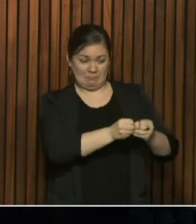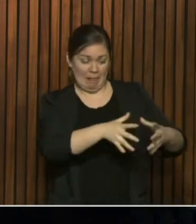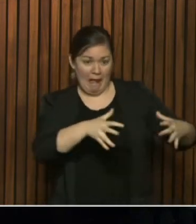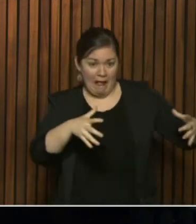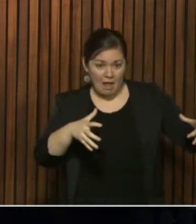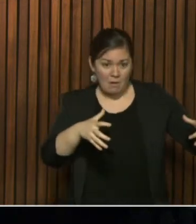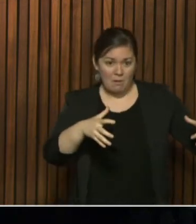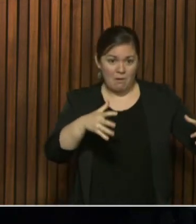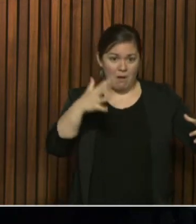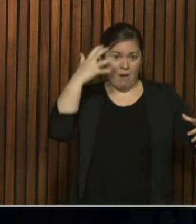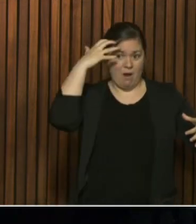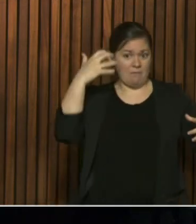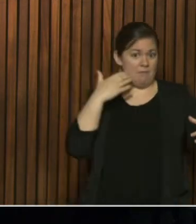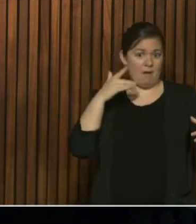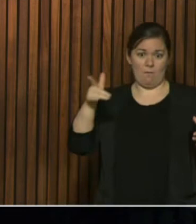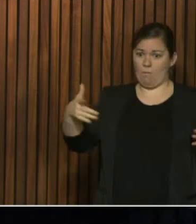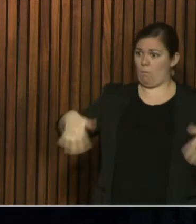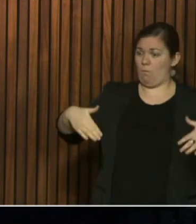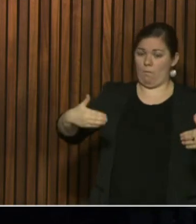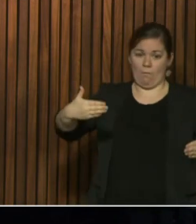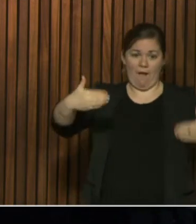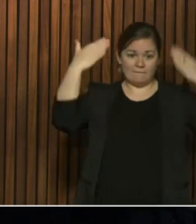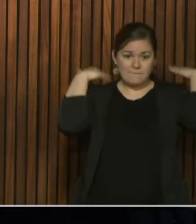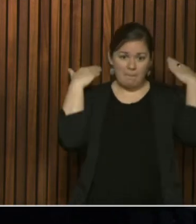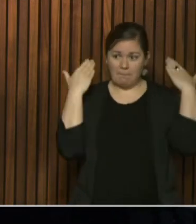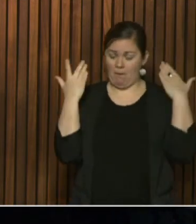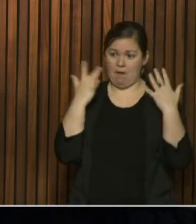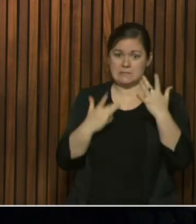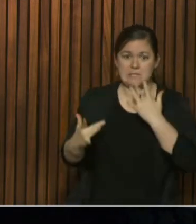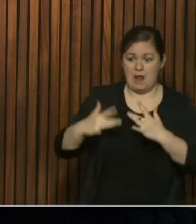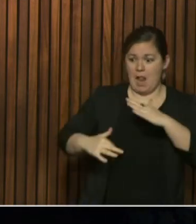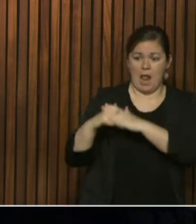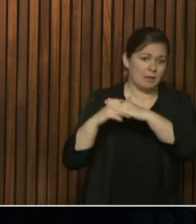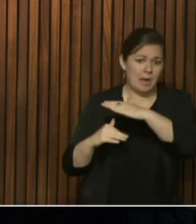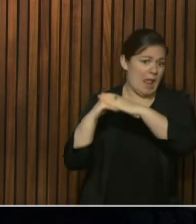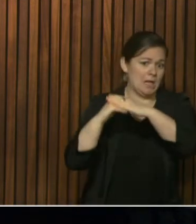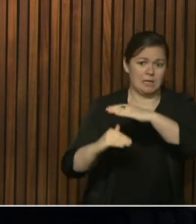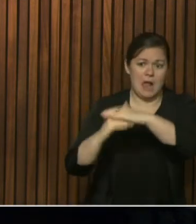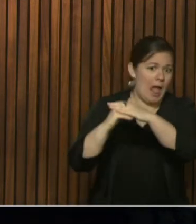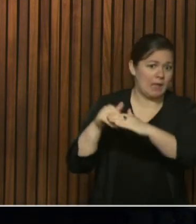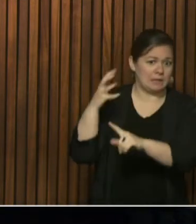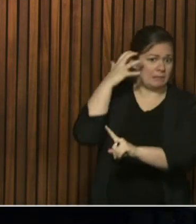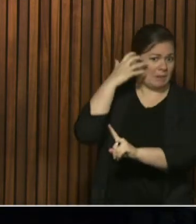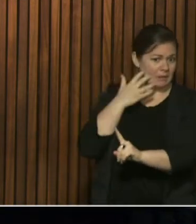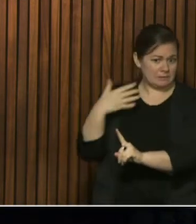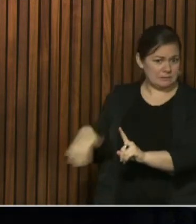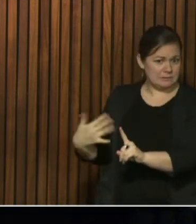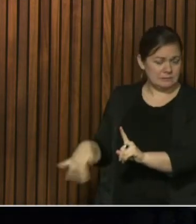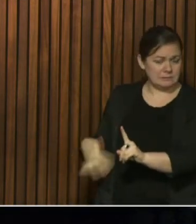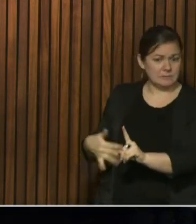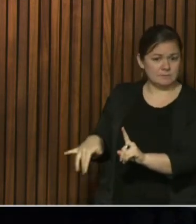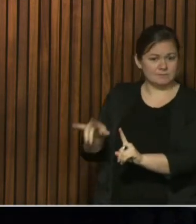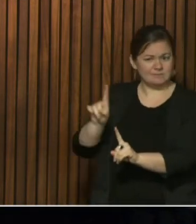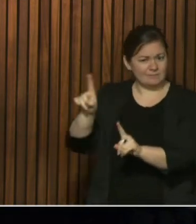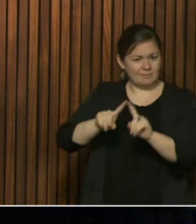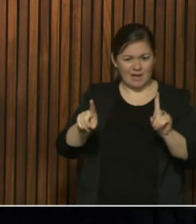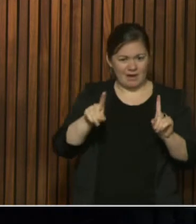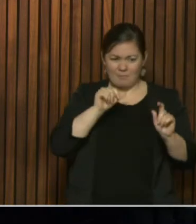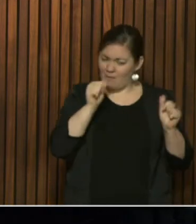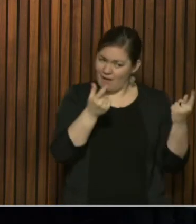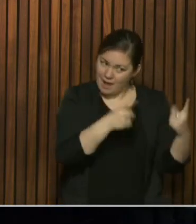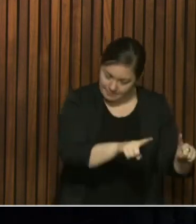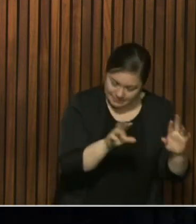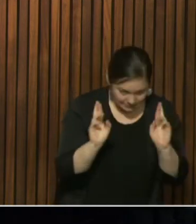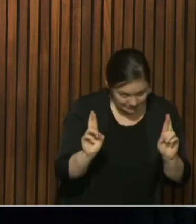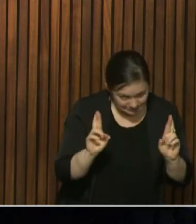it's unlikely that that capacity will be evenly distributed throughout the province. Are there parts of the province that you're looking